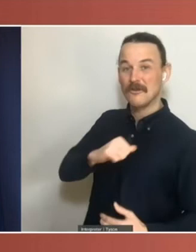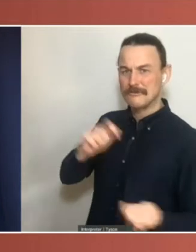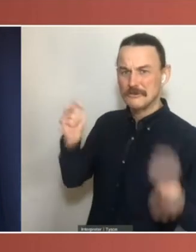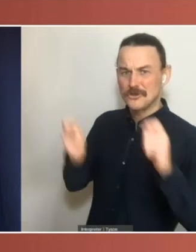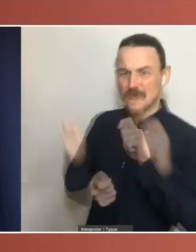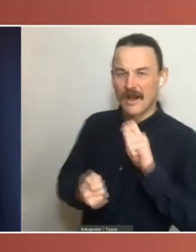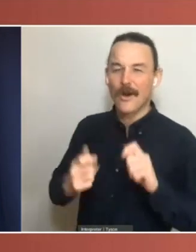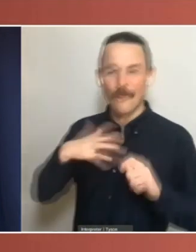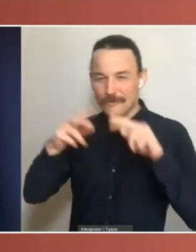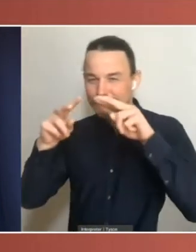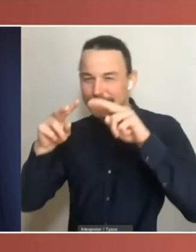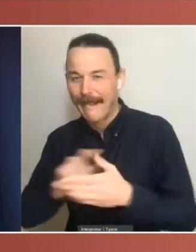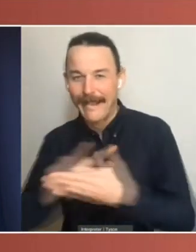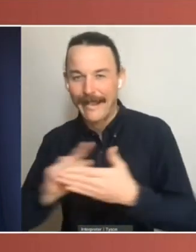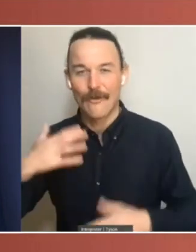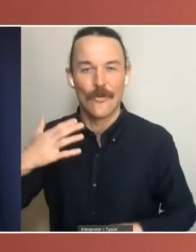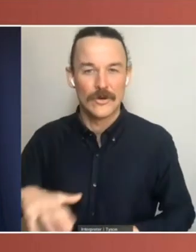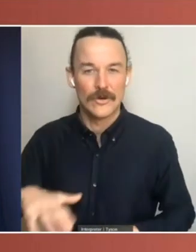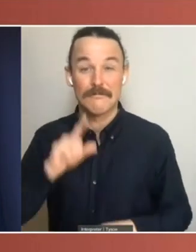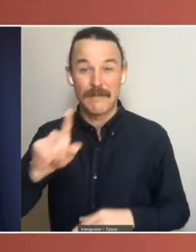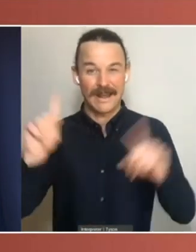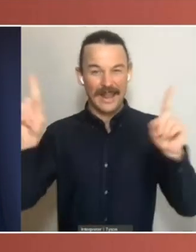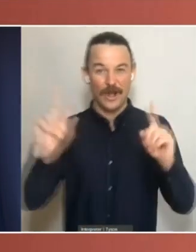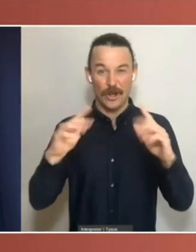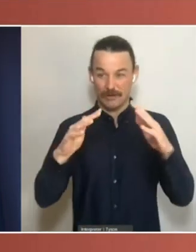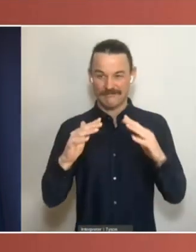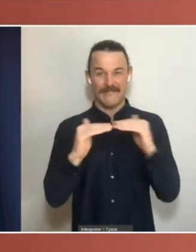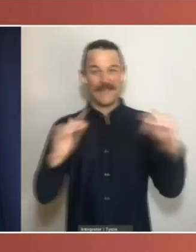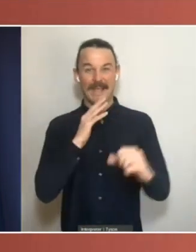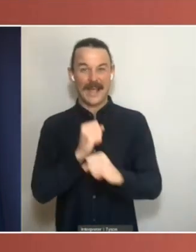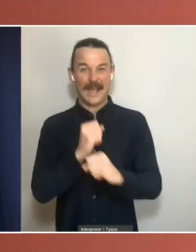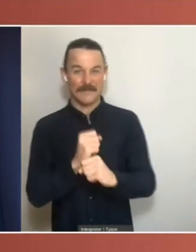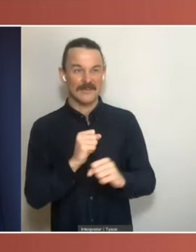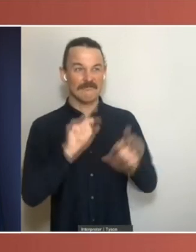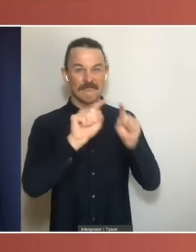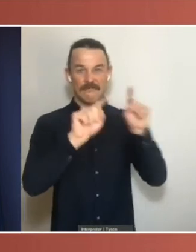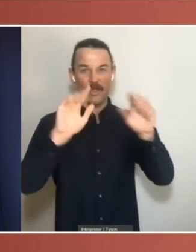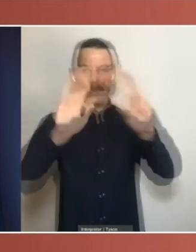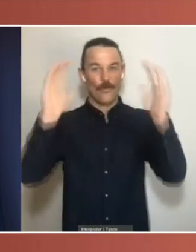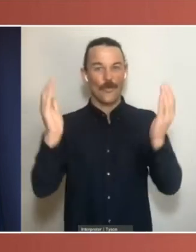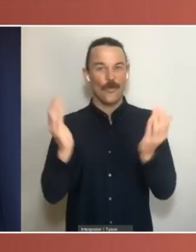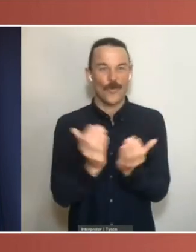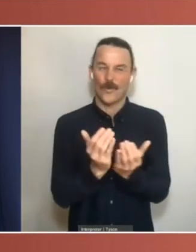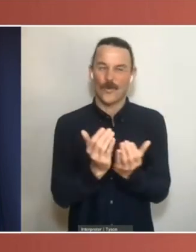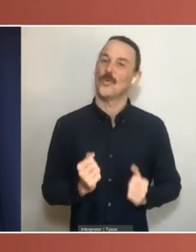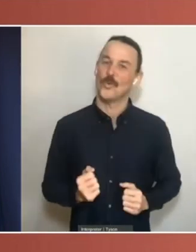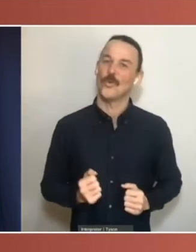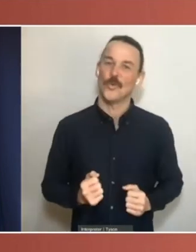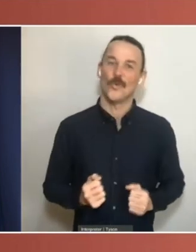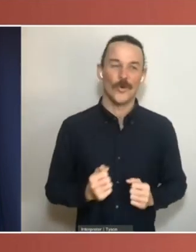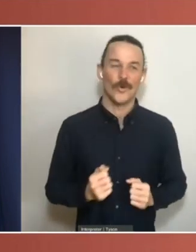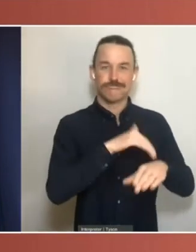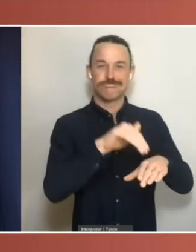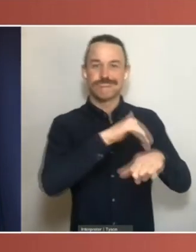democracy is under a bit of pressure around the world, not just in Australia but in many places, I think